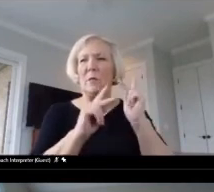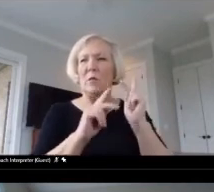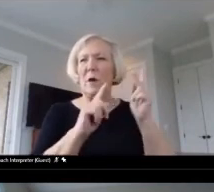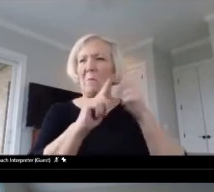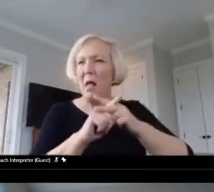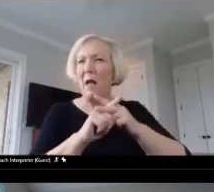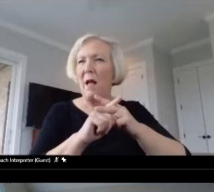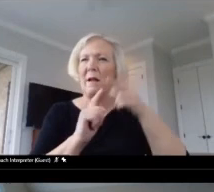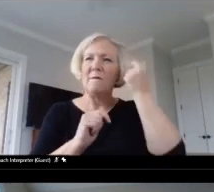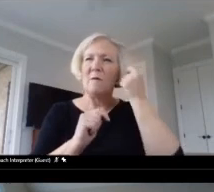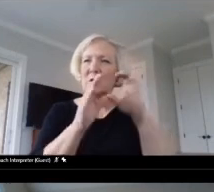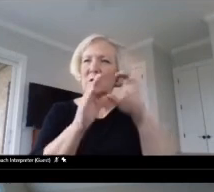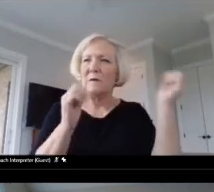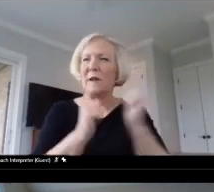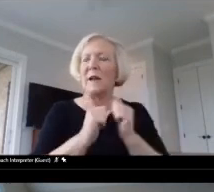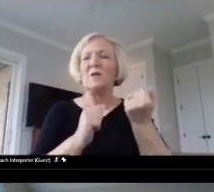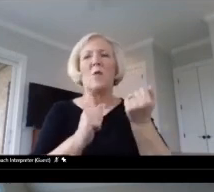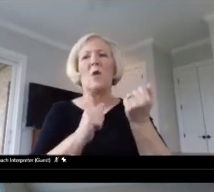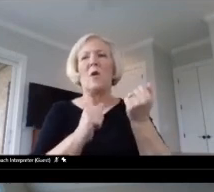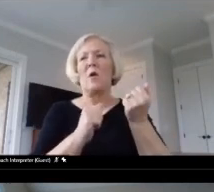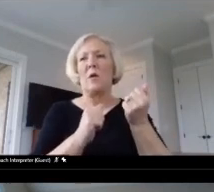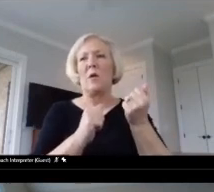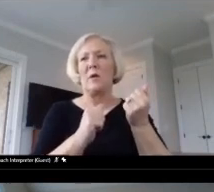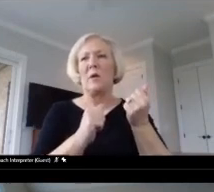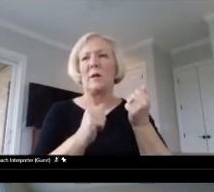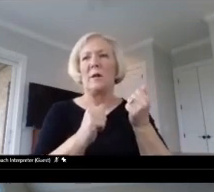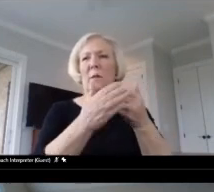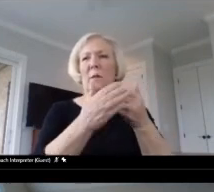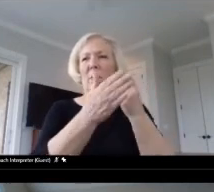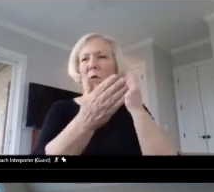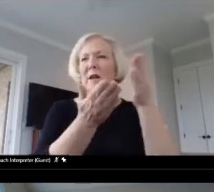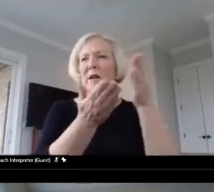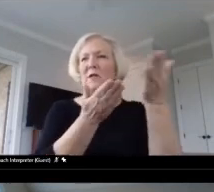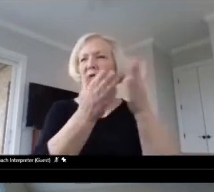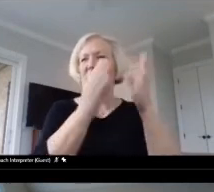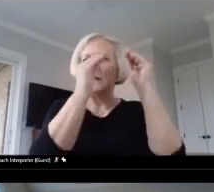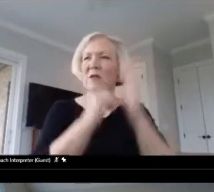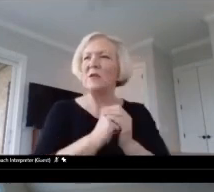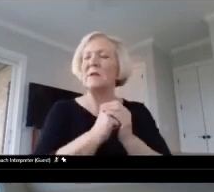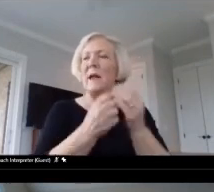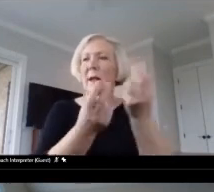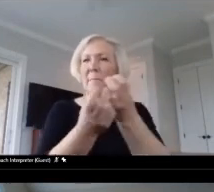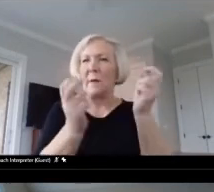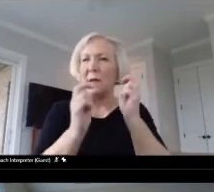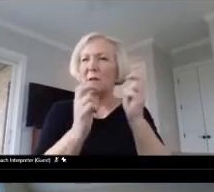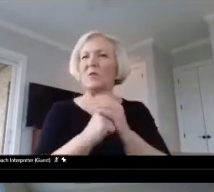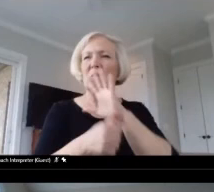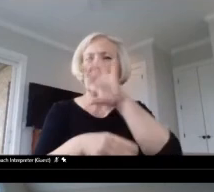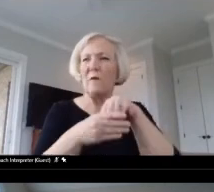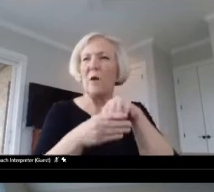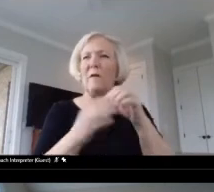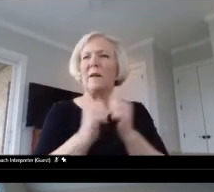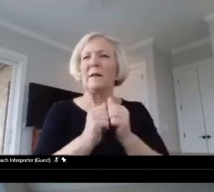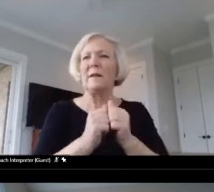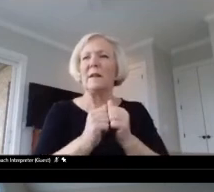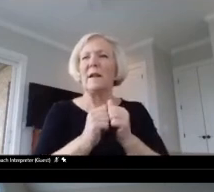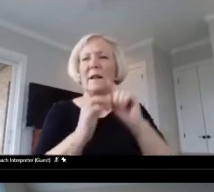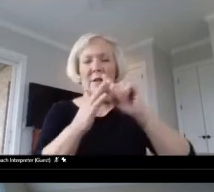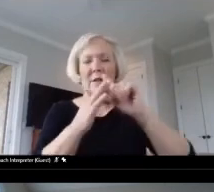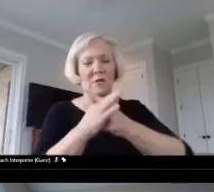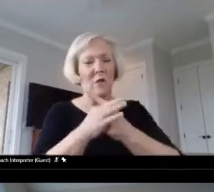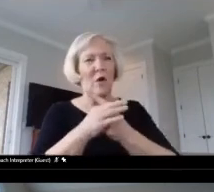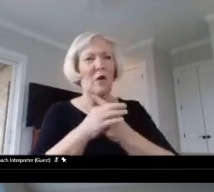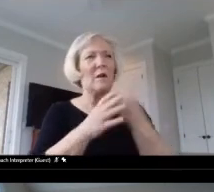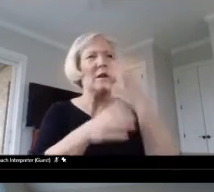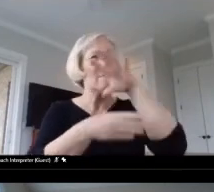as our panelists have been sharing, and then begin to engage in that same sort of in-depth reflection that